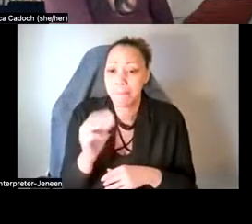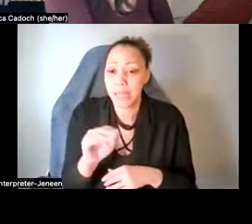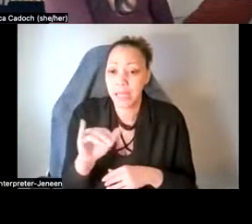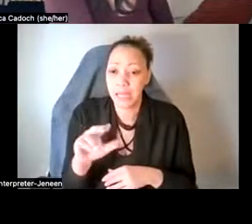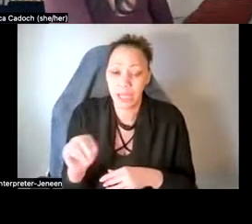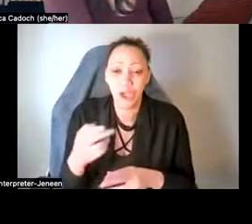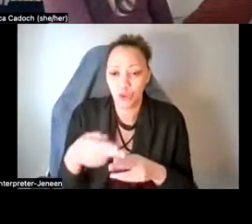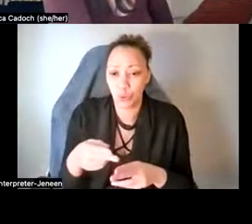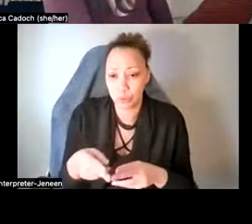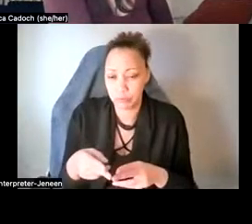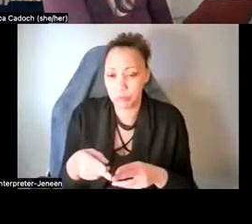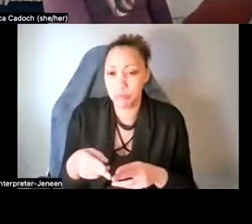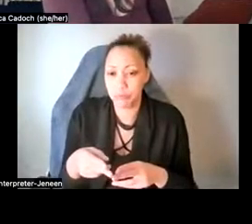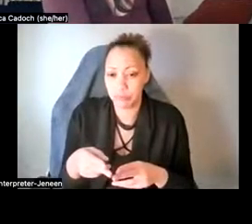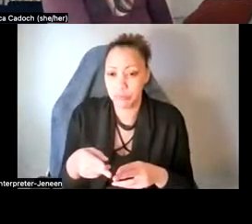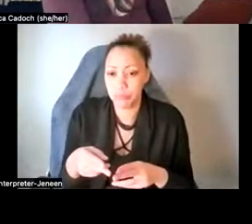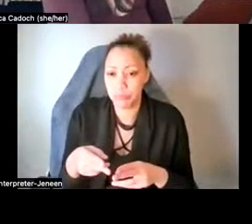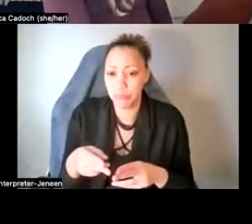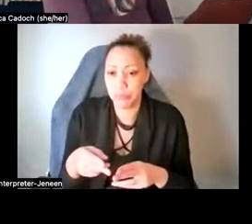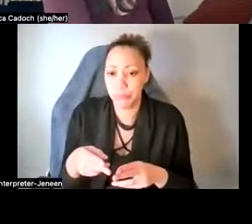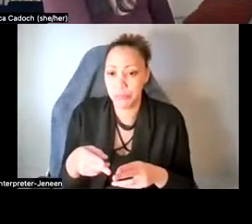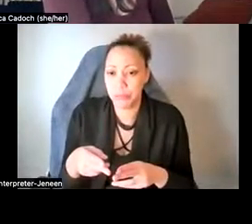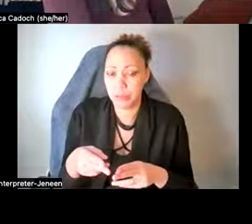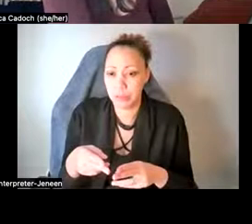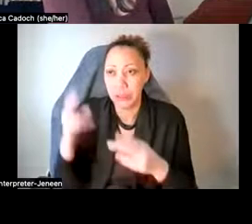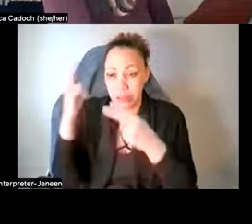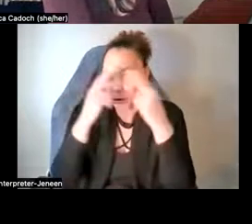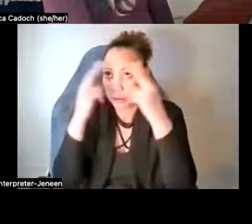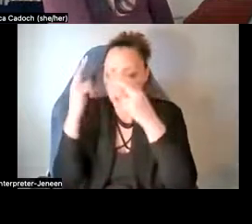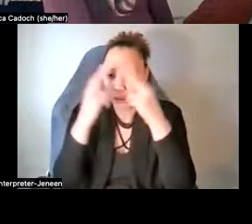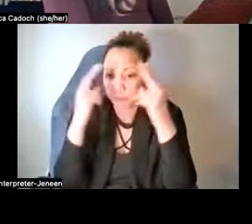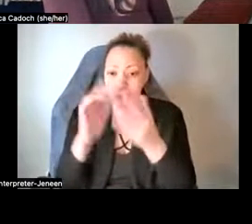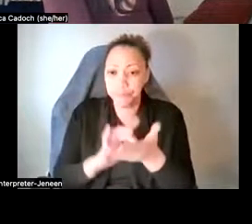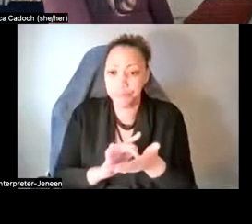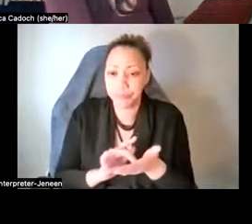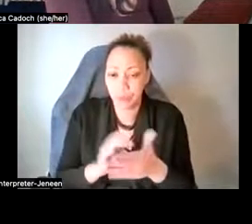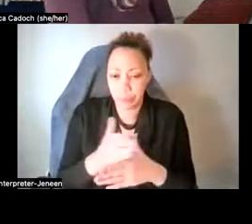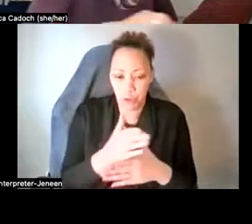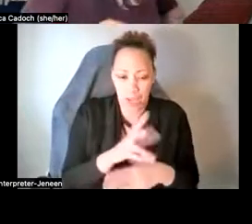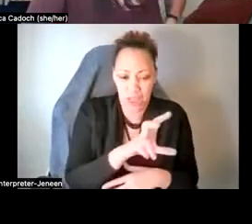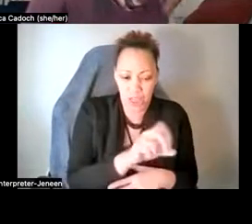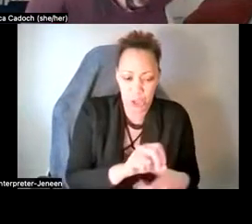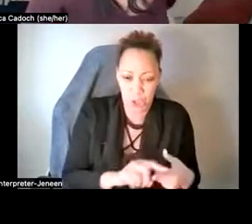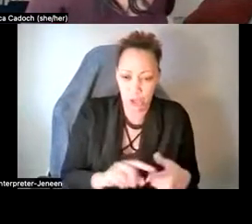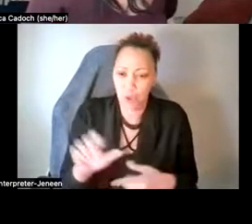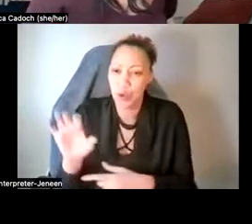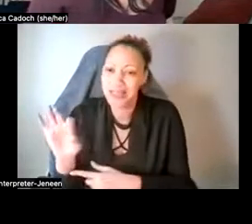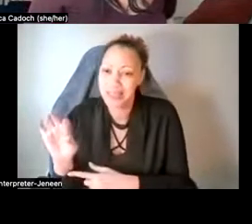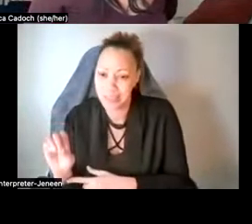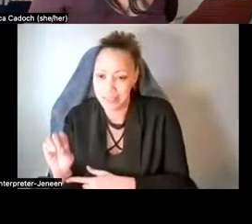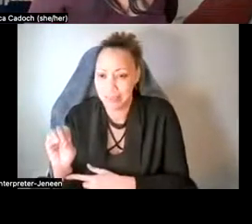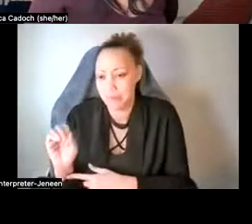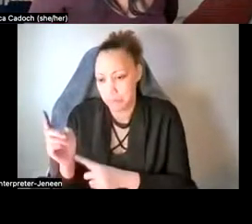um, uh, psychedelic, um, at somewhere between 30 to 90 minutes. Um,